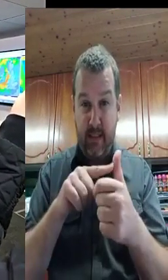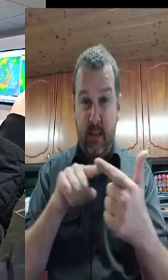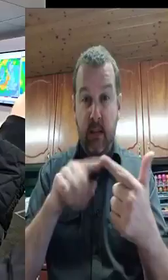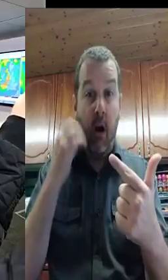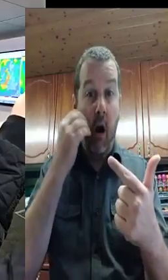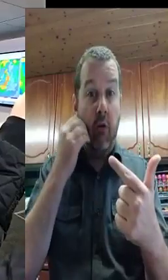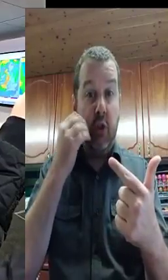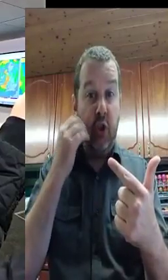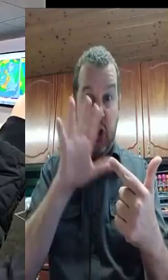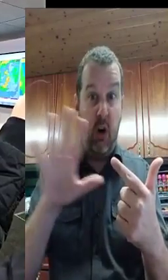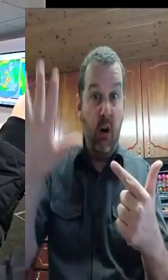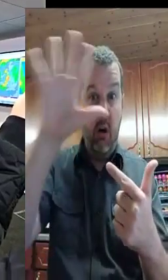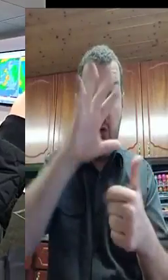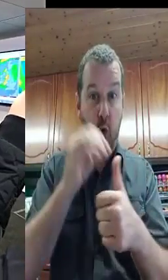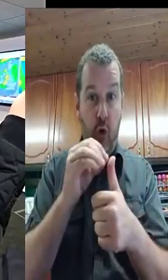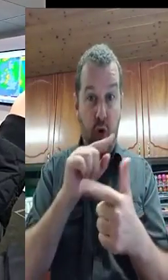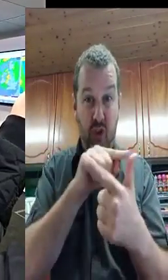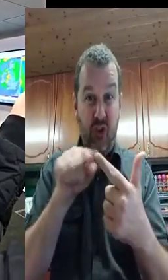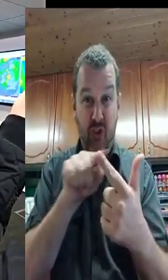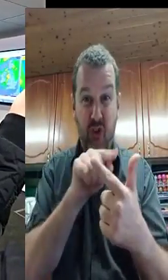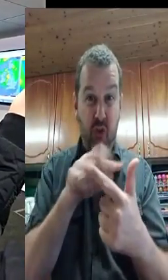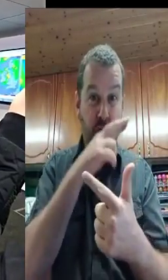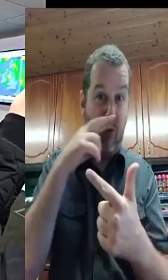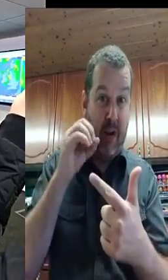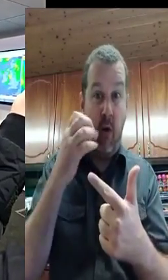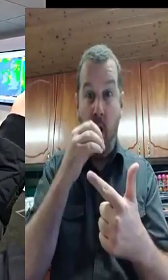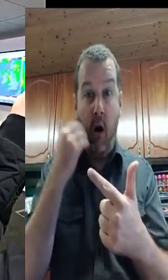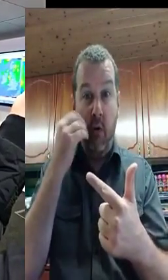storm is coming and passing this way tomorrow.